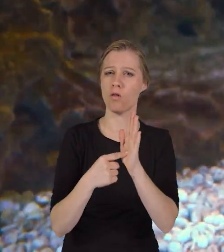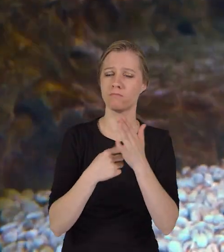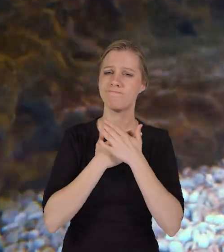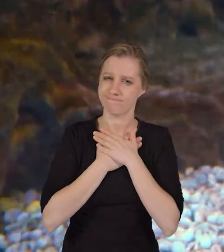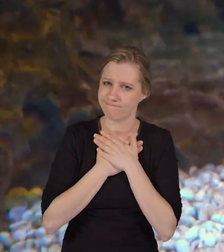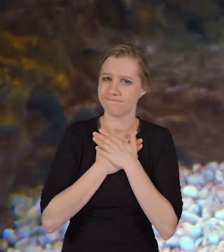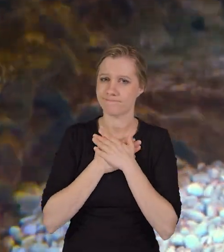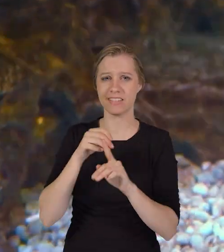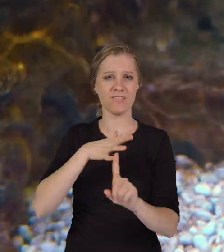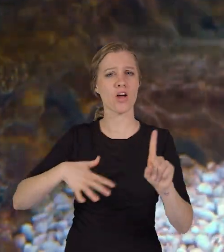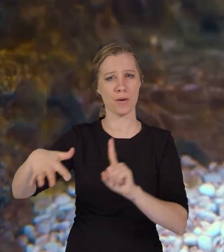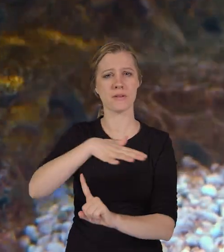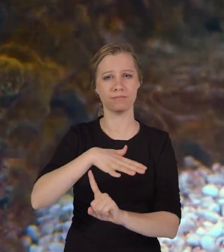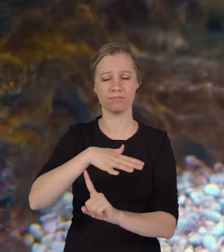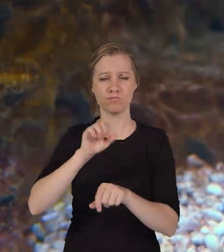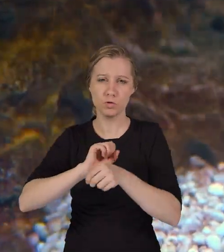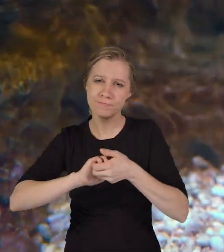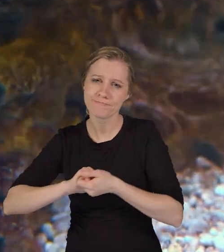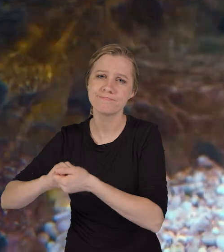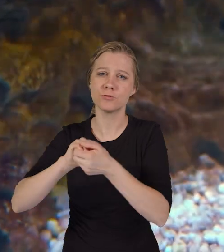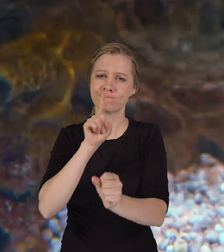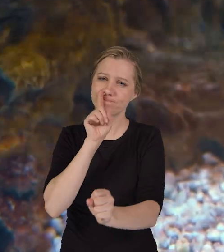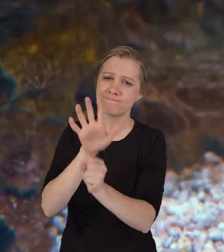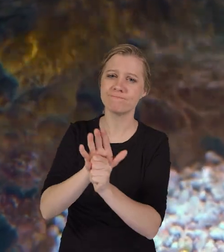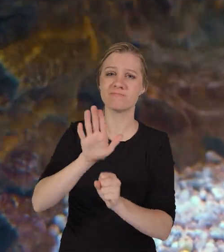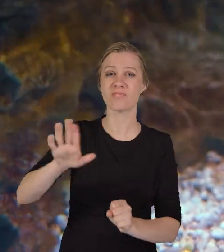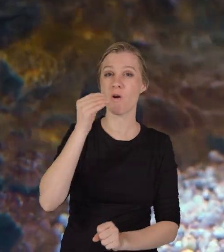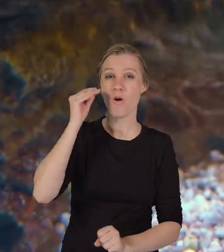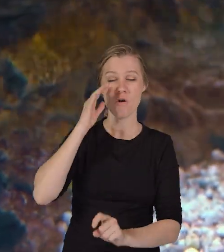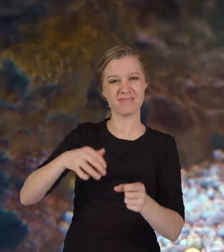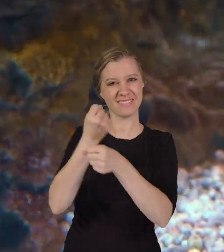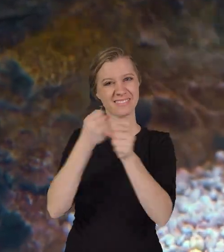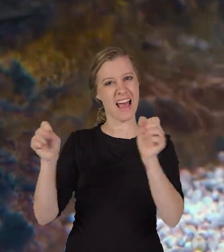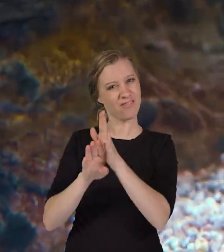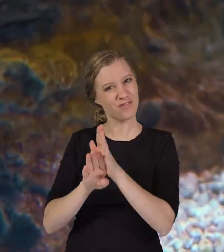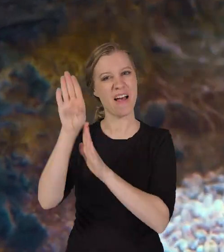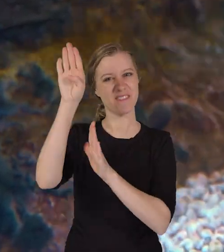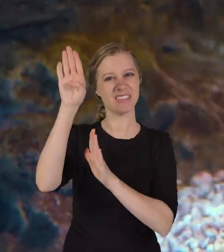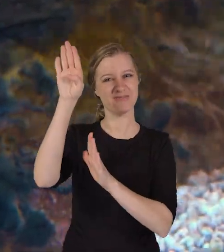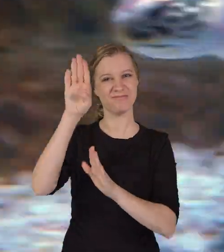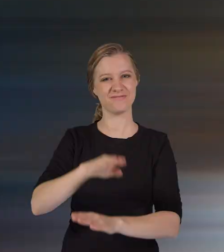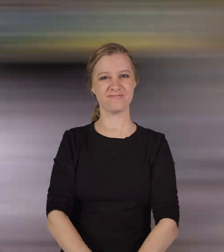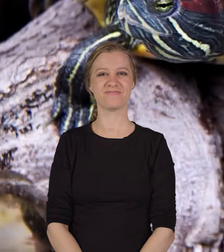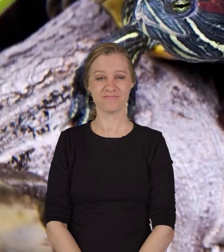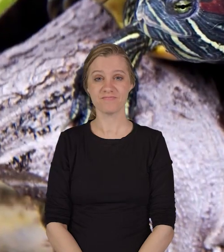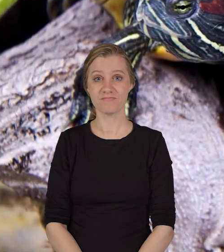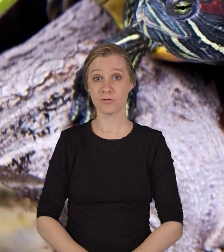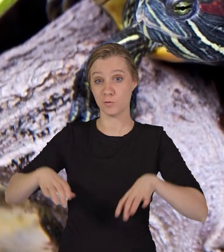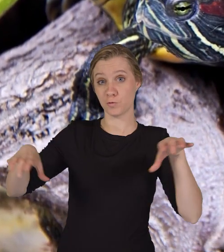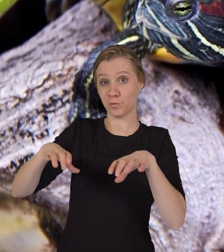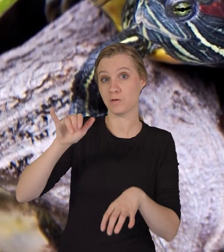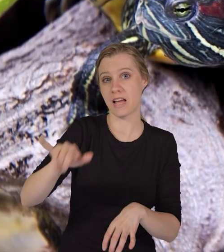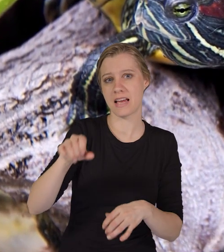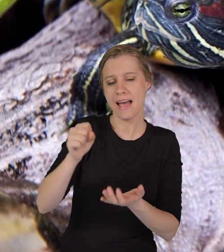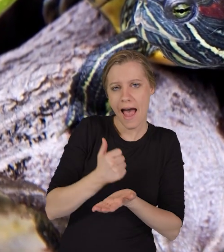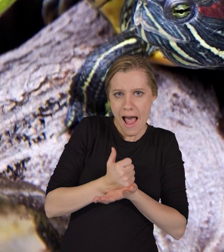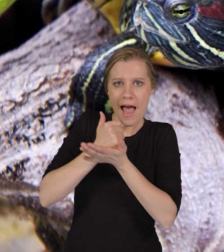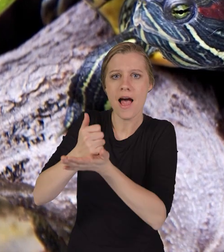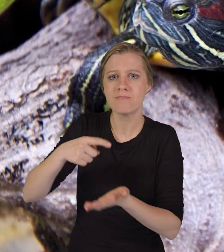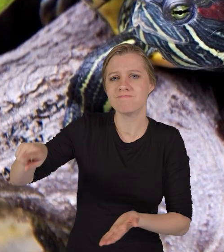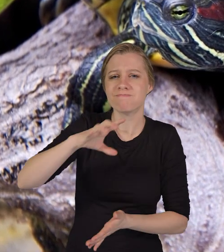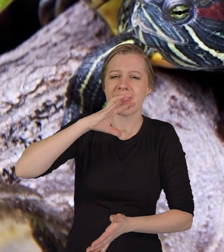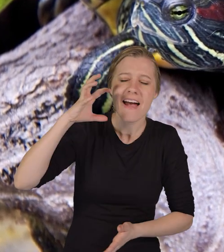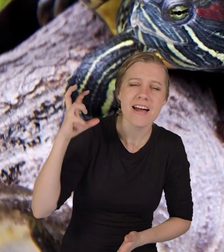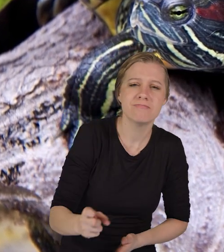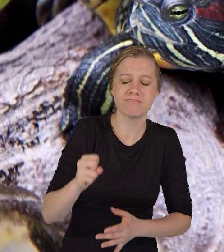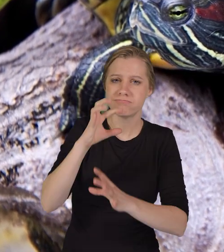roles in the environment and work together to ensure their habitats are safe and thriving. By doing so, we can help